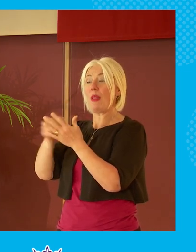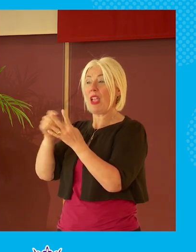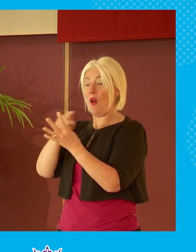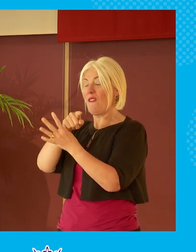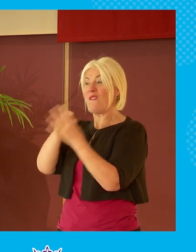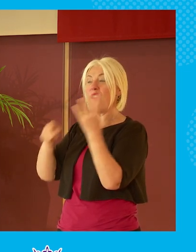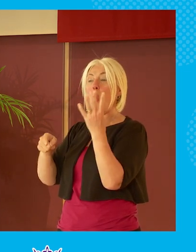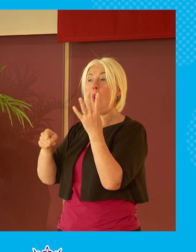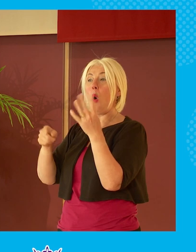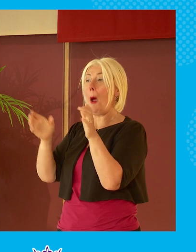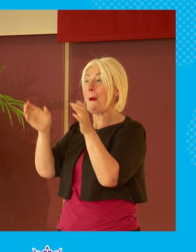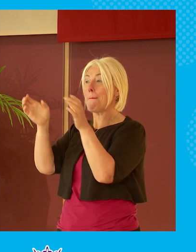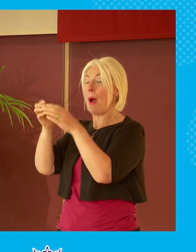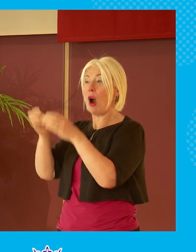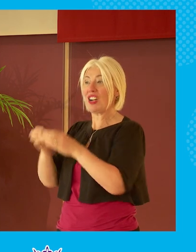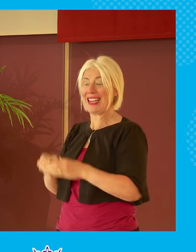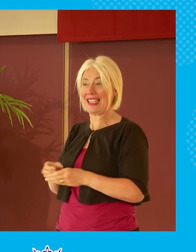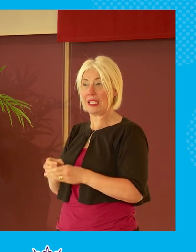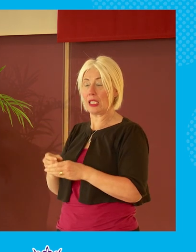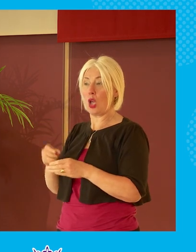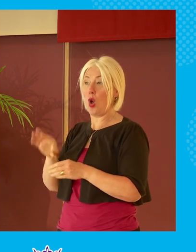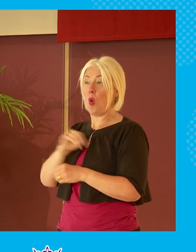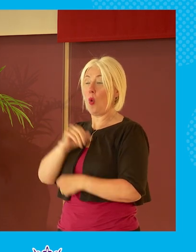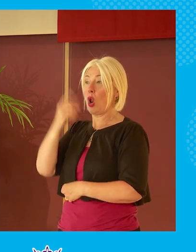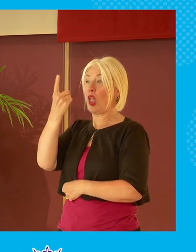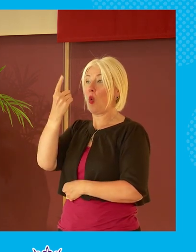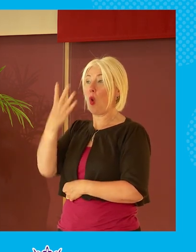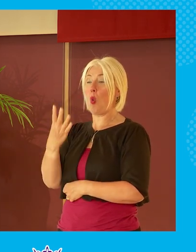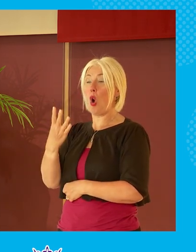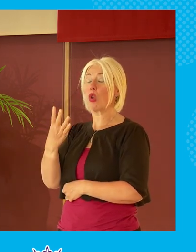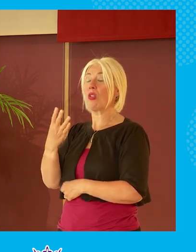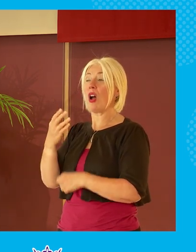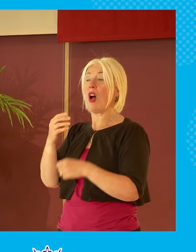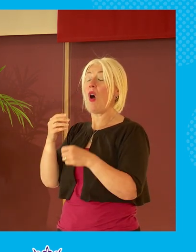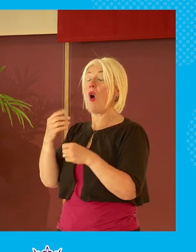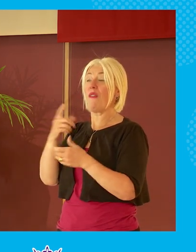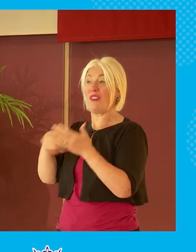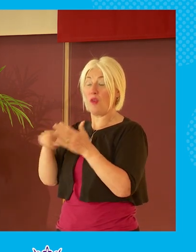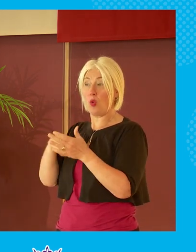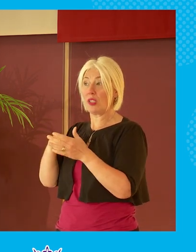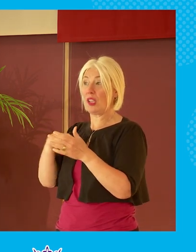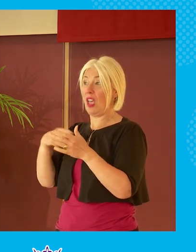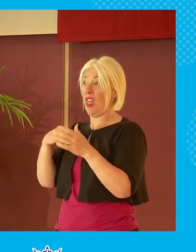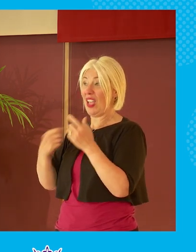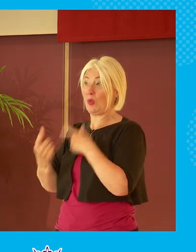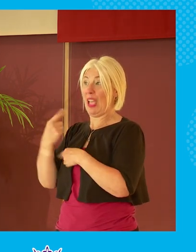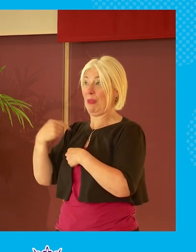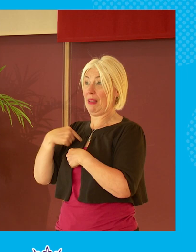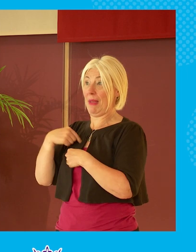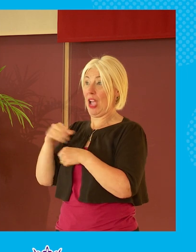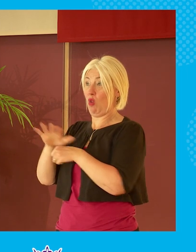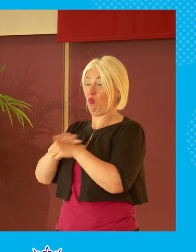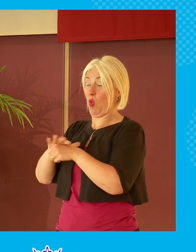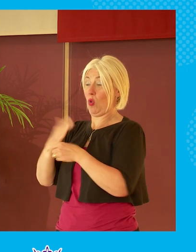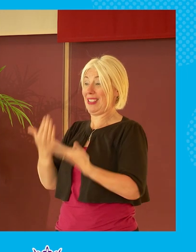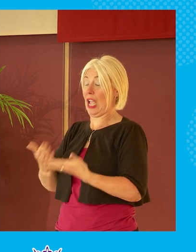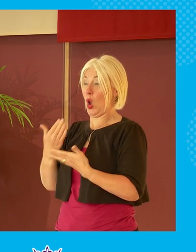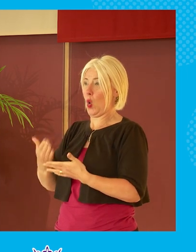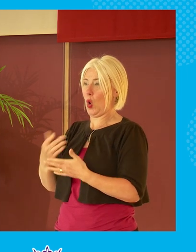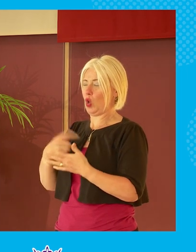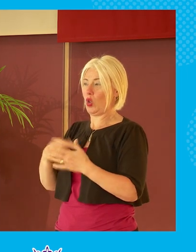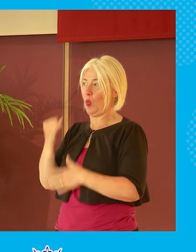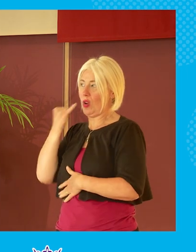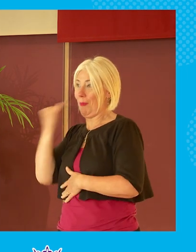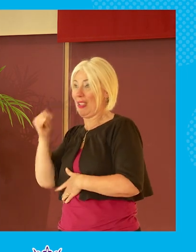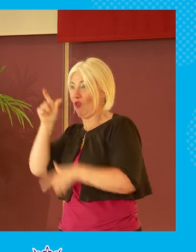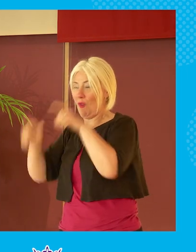around a quarter of the vote so i almost you have to behave in a pr way you have to basically you can't piss off too many people you have to you have to try and